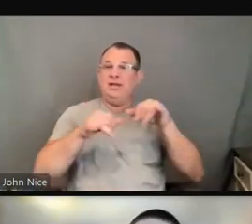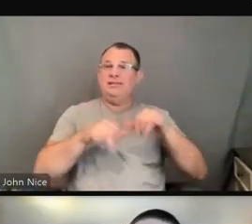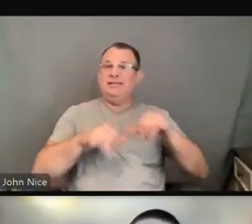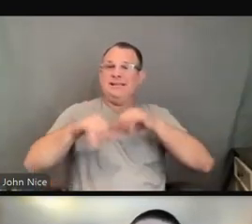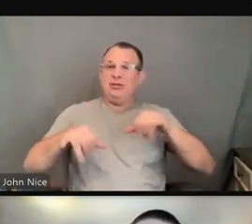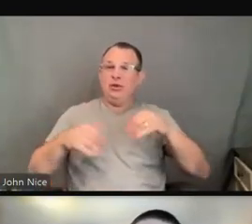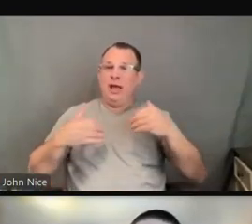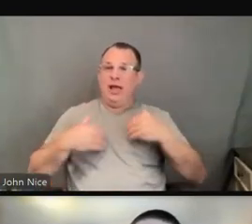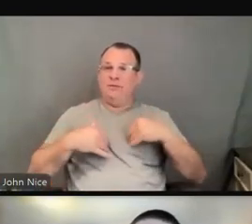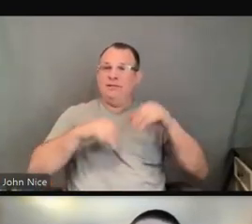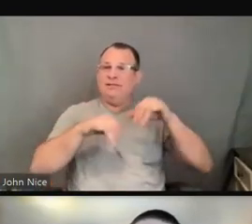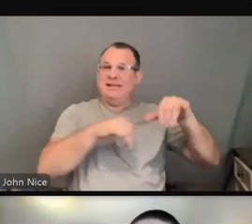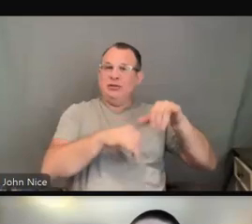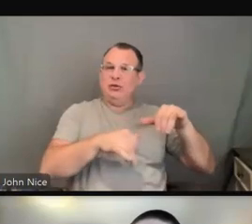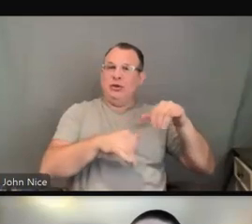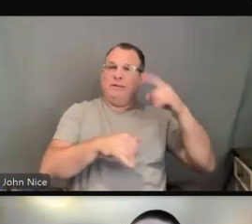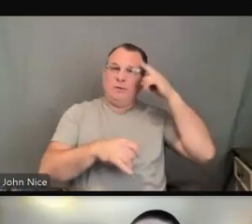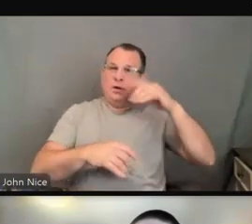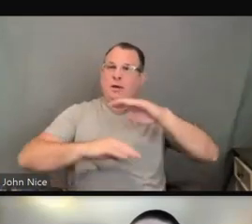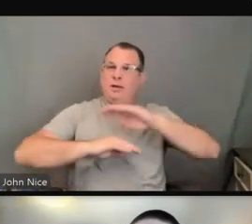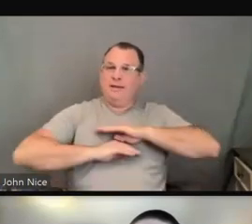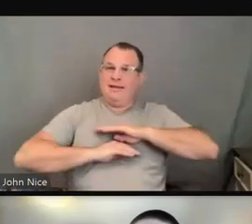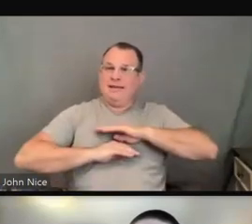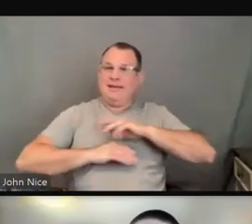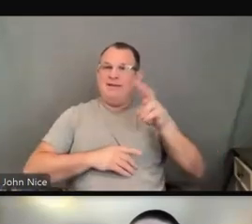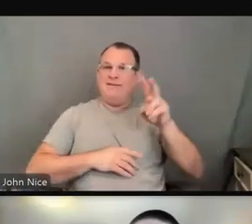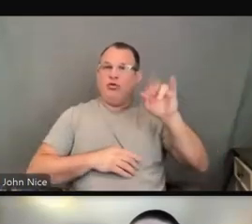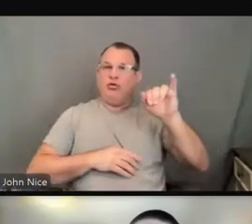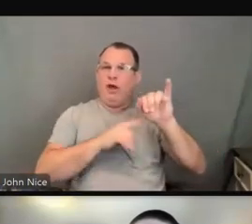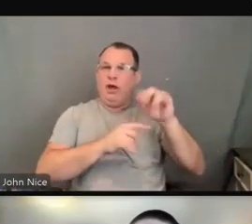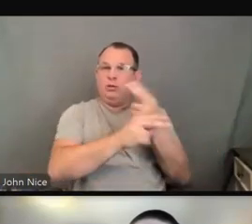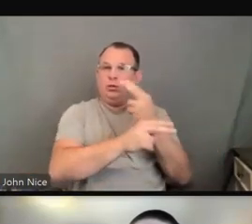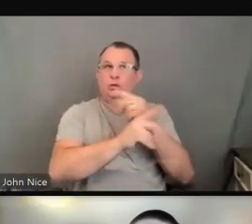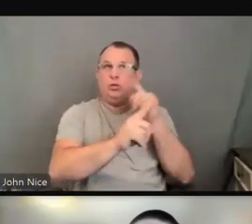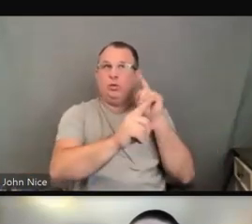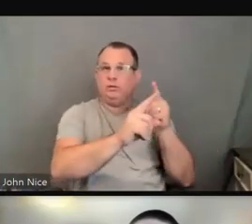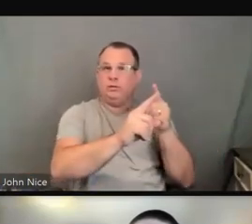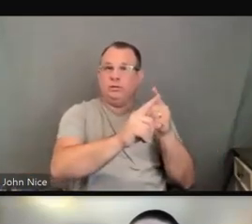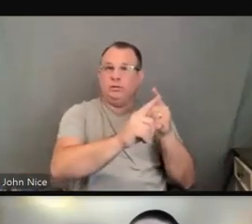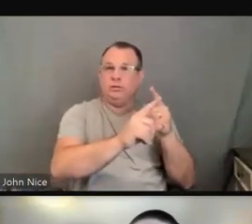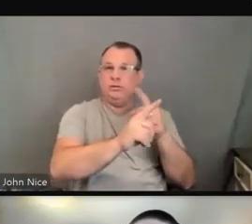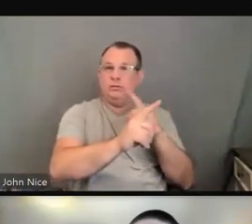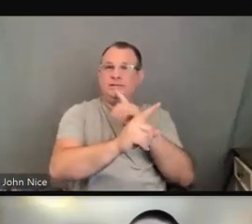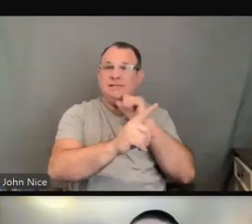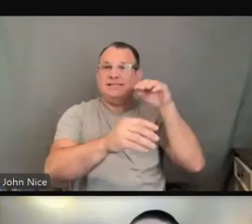be met for VRI. And that is actually written into the regulation.